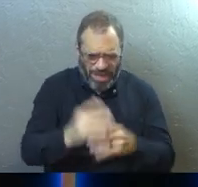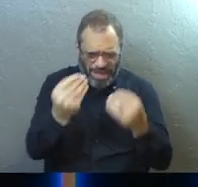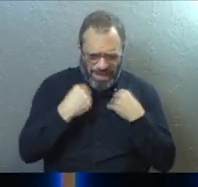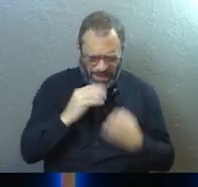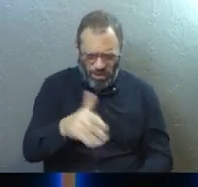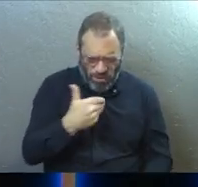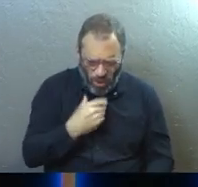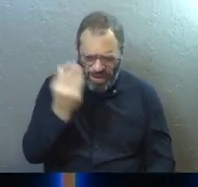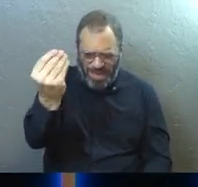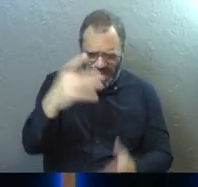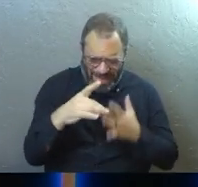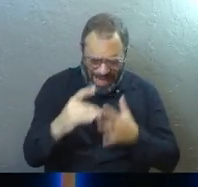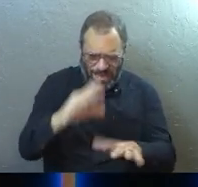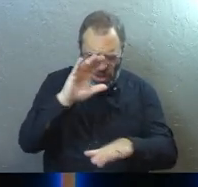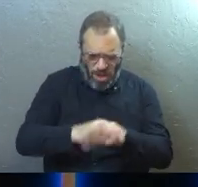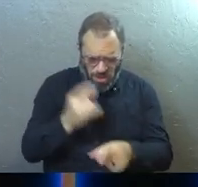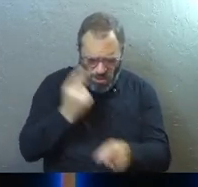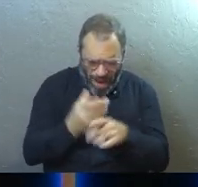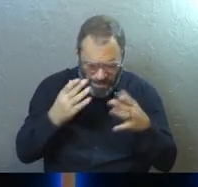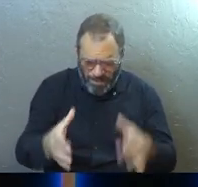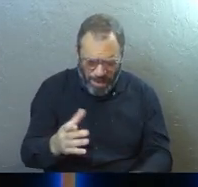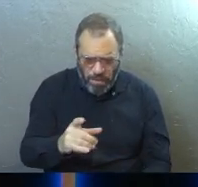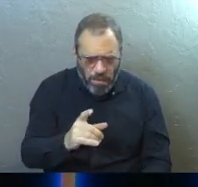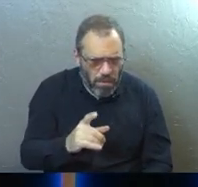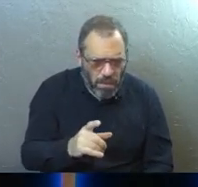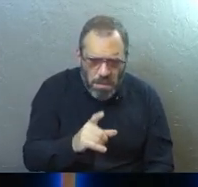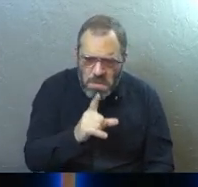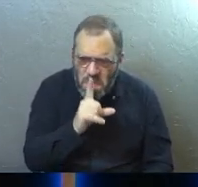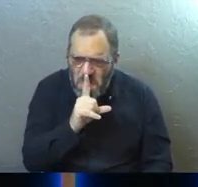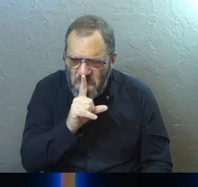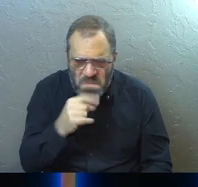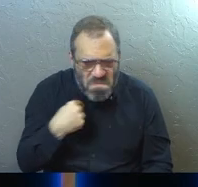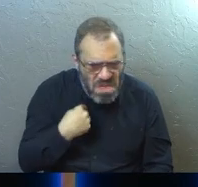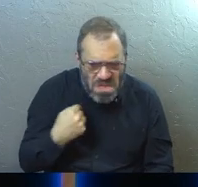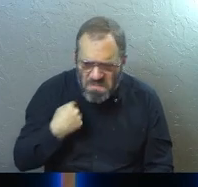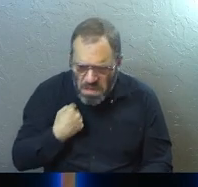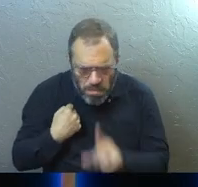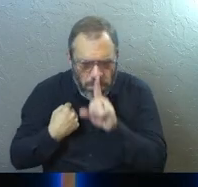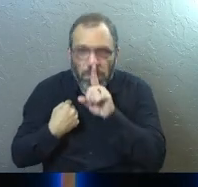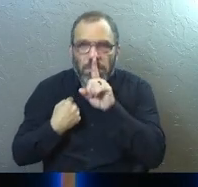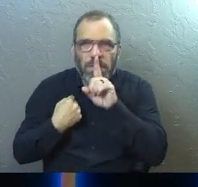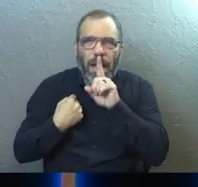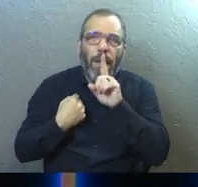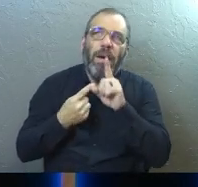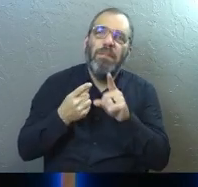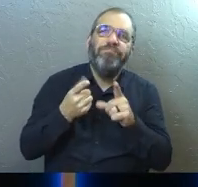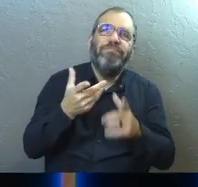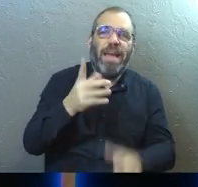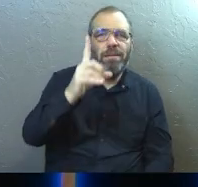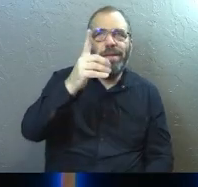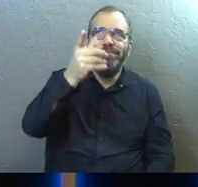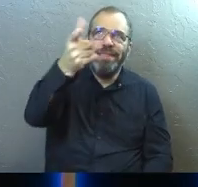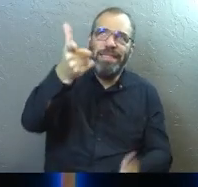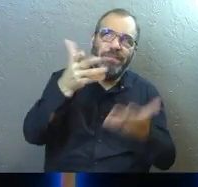us. God's the one who guides us on the right path. There's not a lot of talk about us, but we have to let him do his thing.